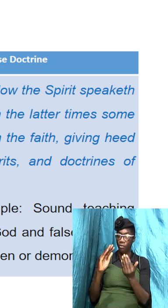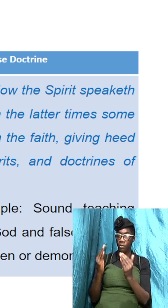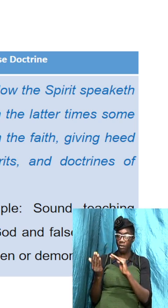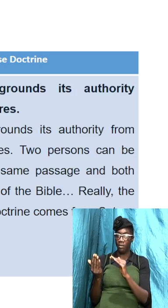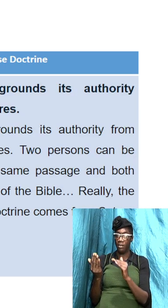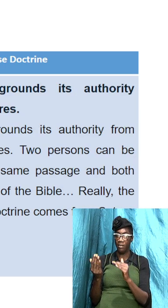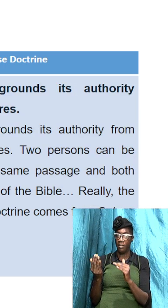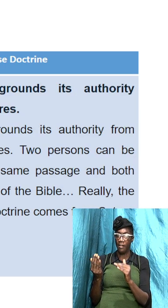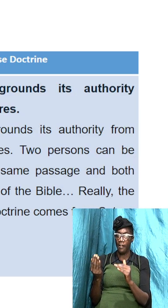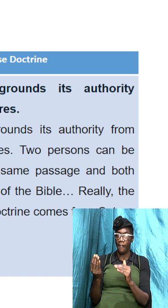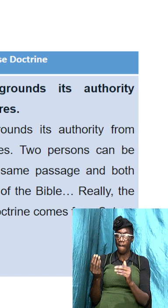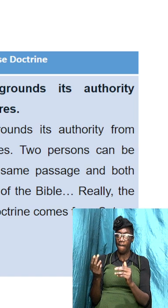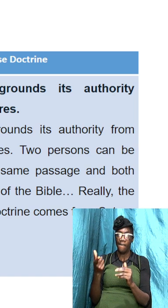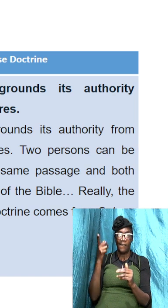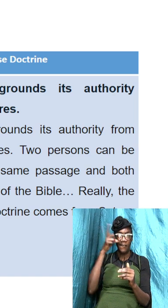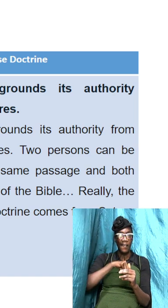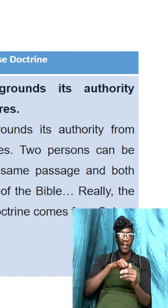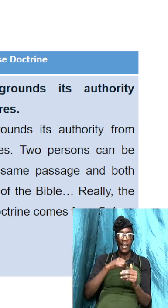authority